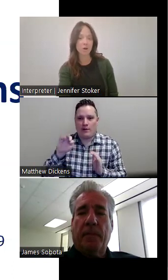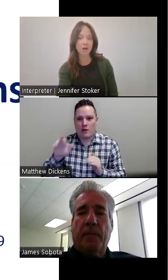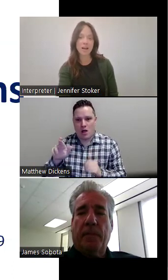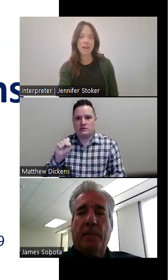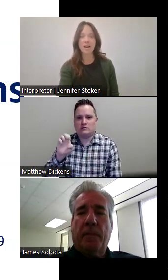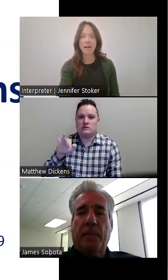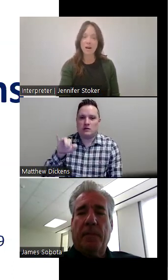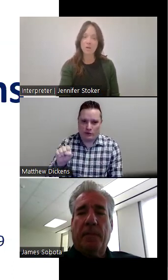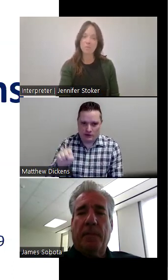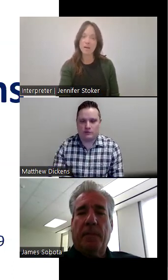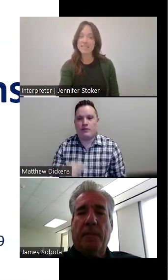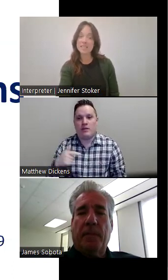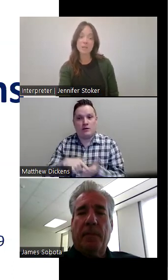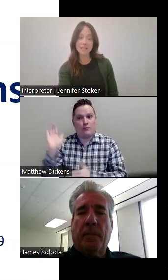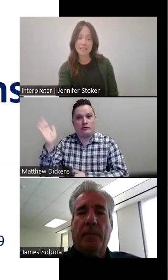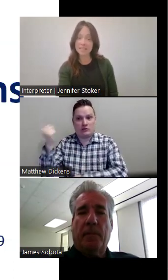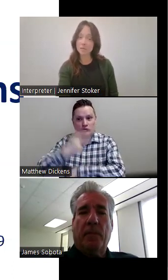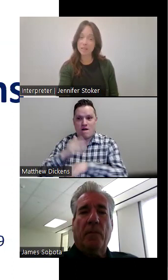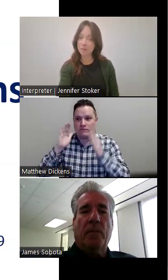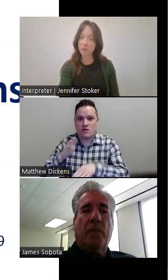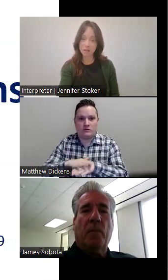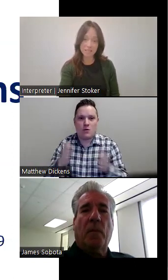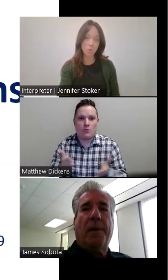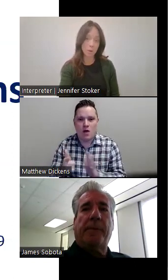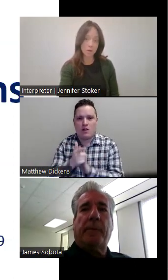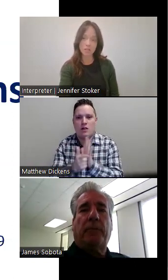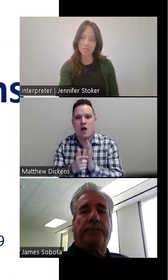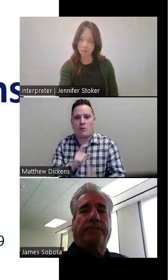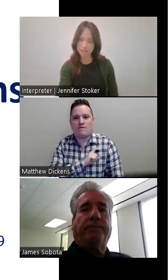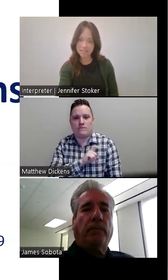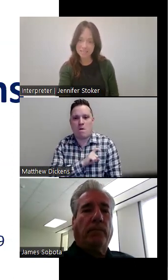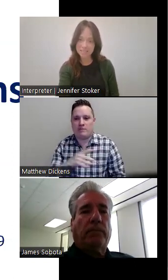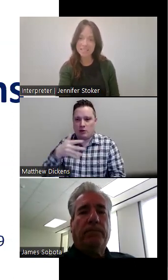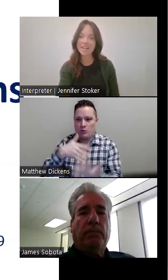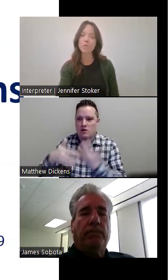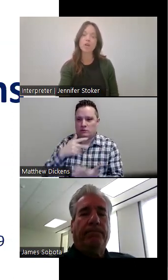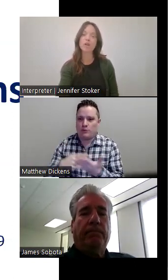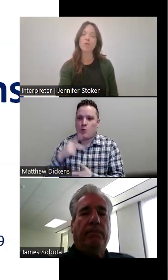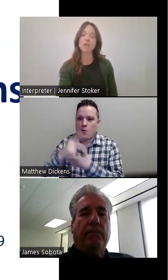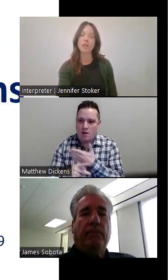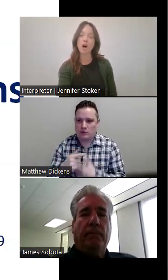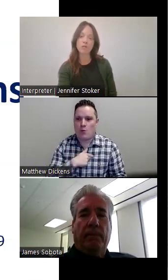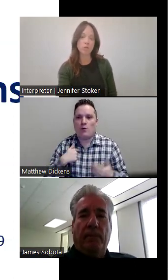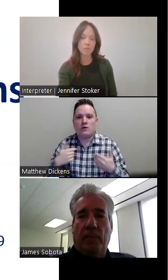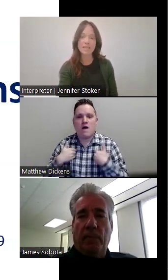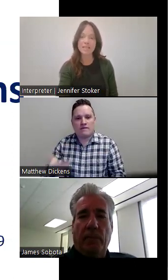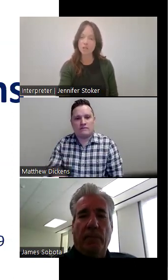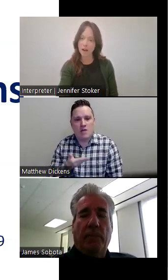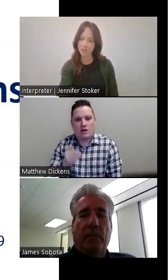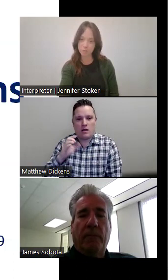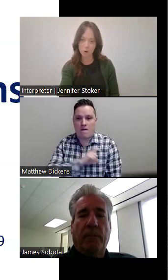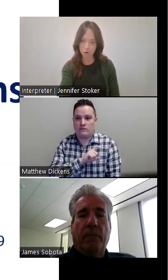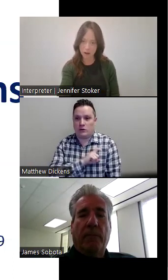our accessibility and disability policy webinar series. Today we're going to focus on law enforcement